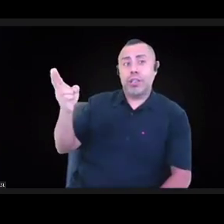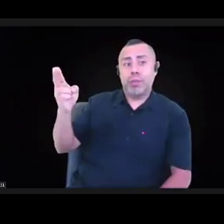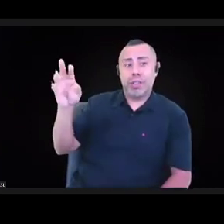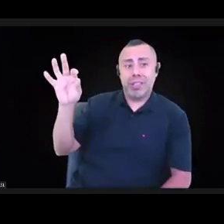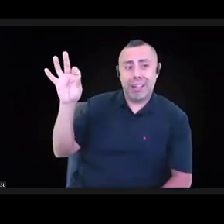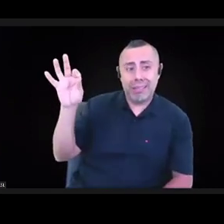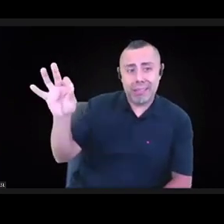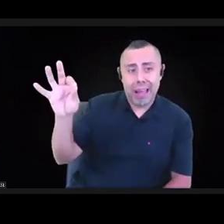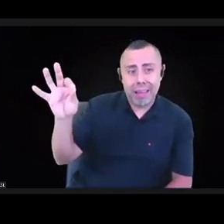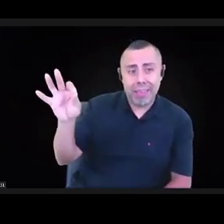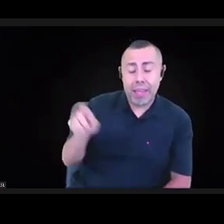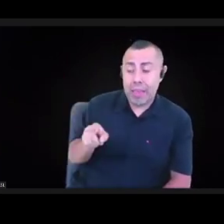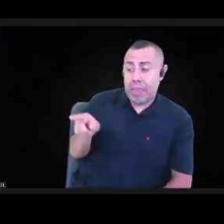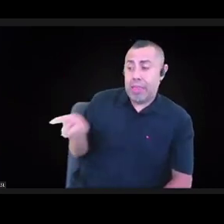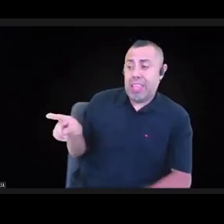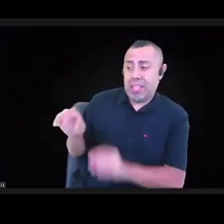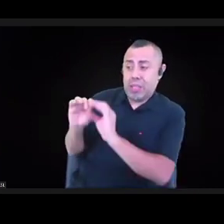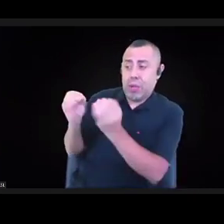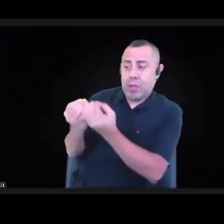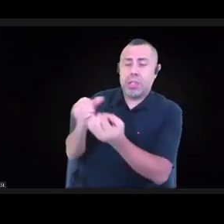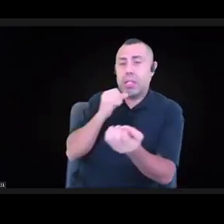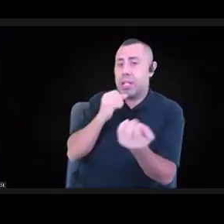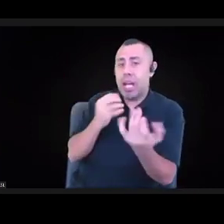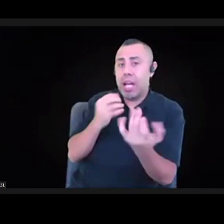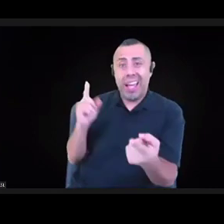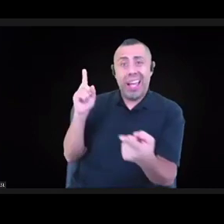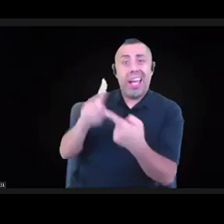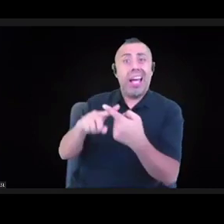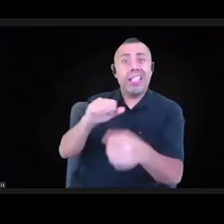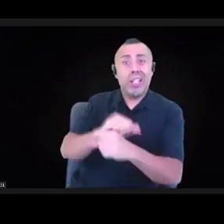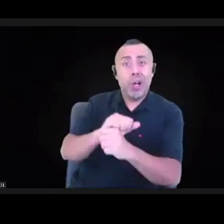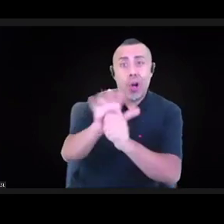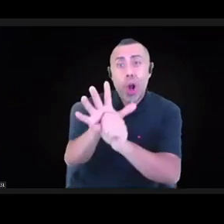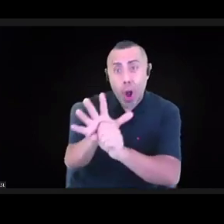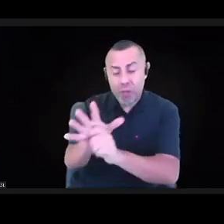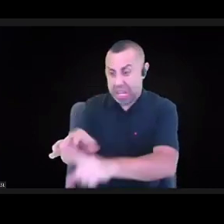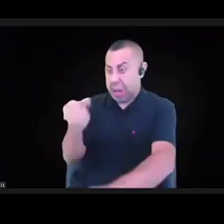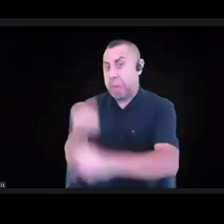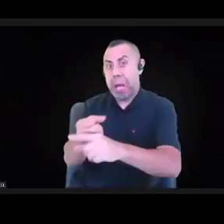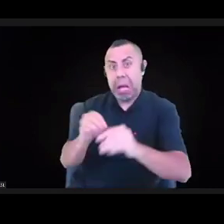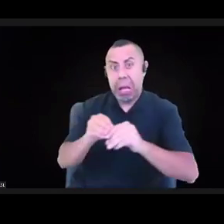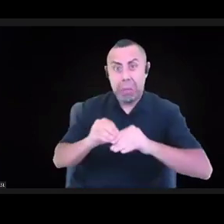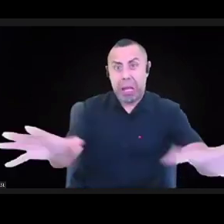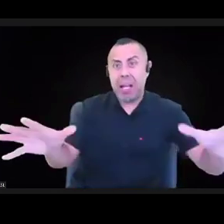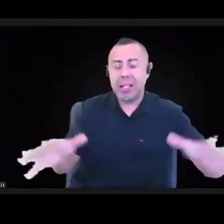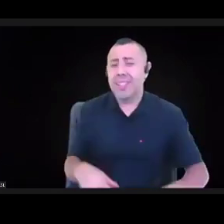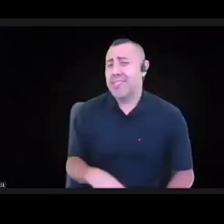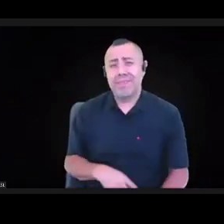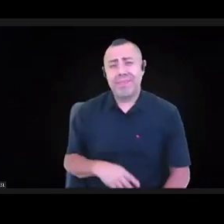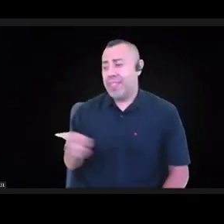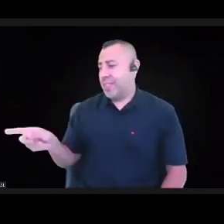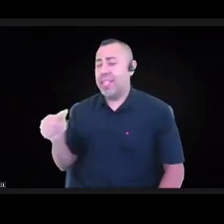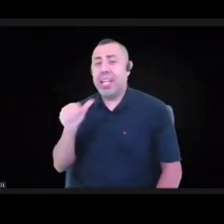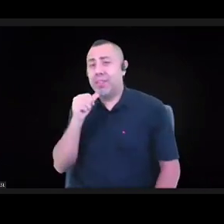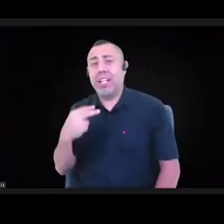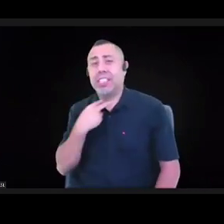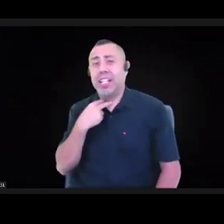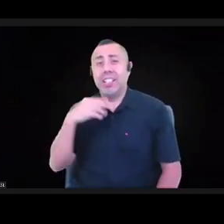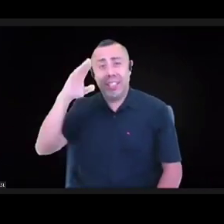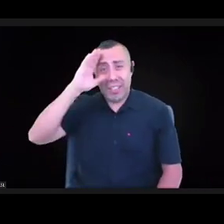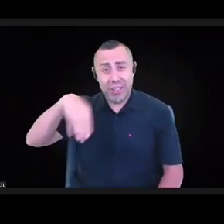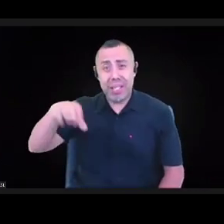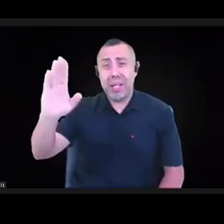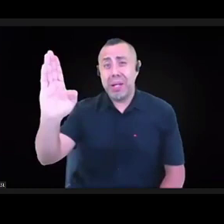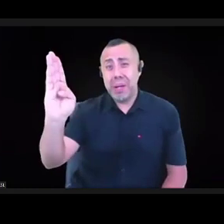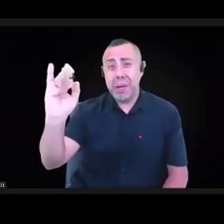the full impact of COVID. They did not get trapped in process. BIPOC artists went ahead and stood up a process by